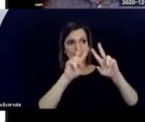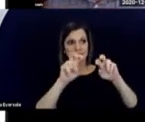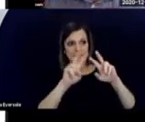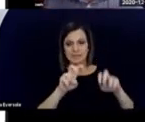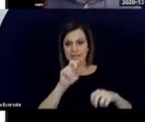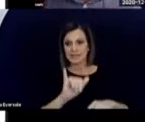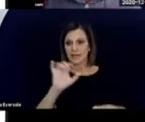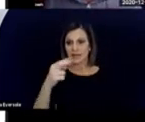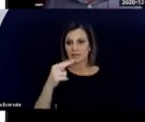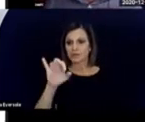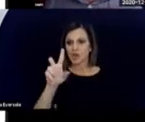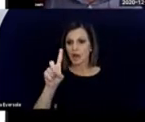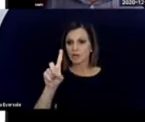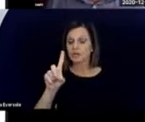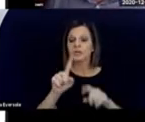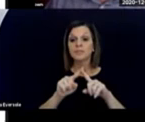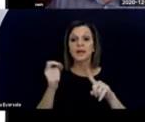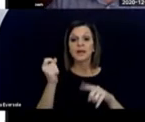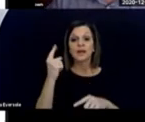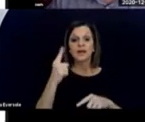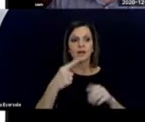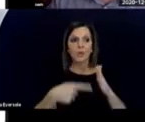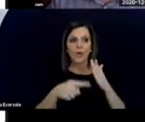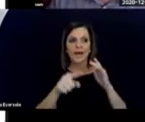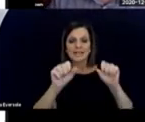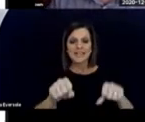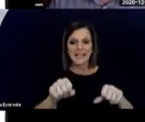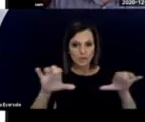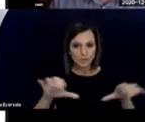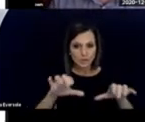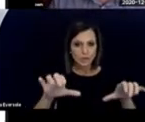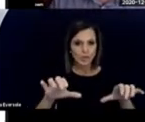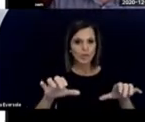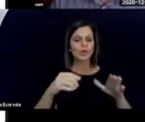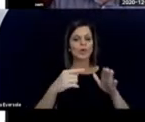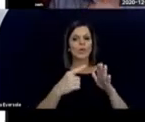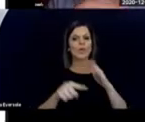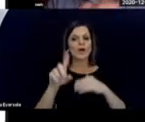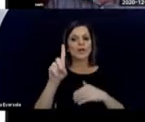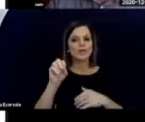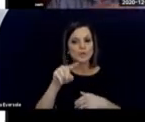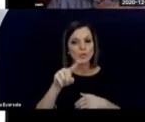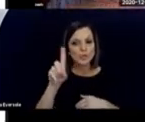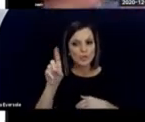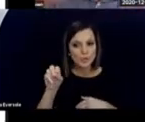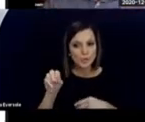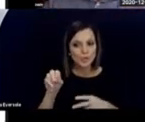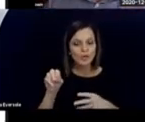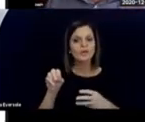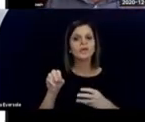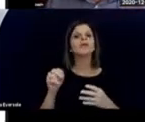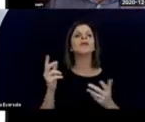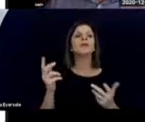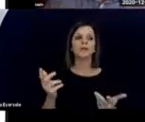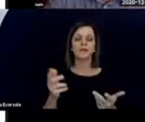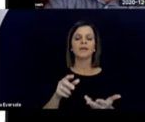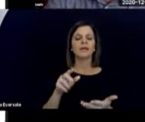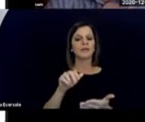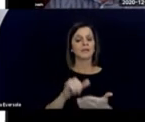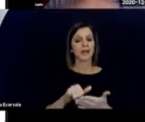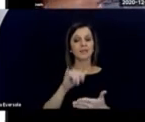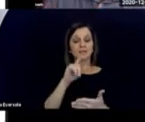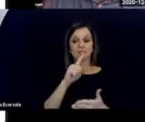when they're assessing a child. But what can you do gets, what do you do gets you a long way